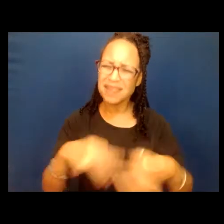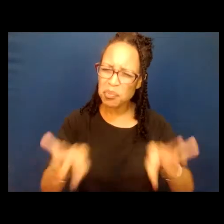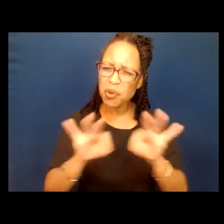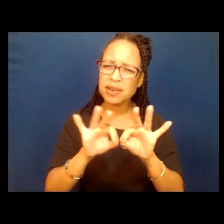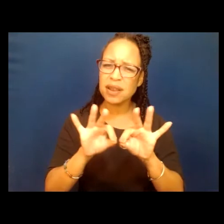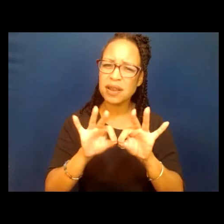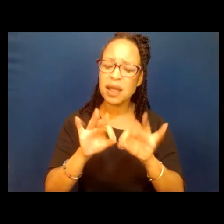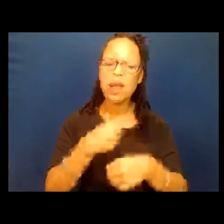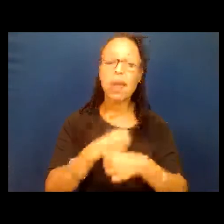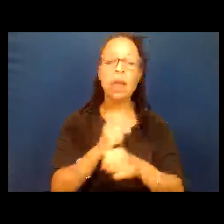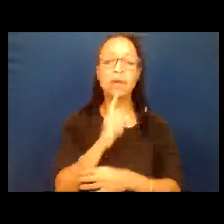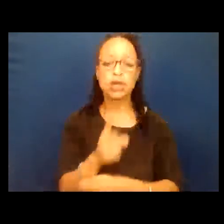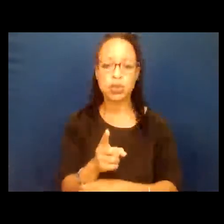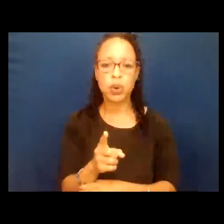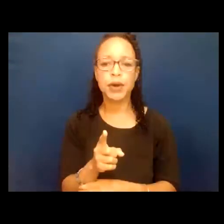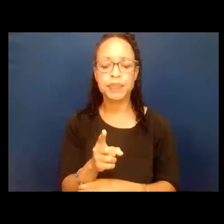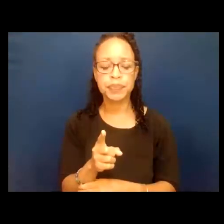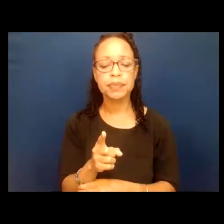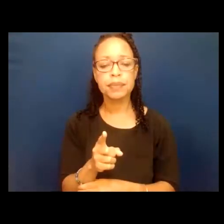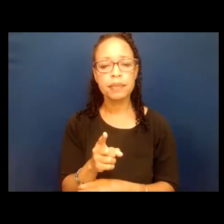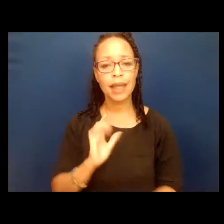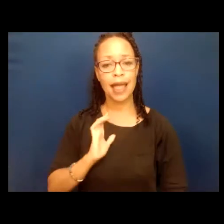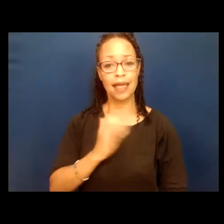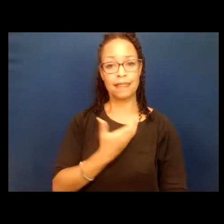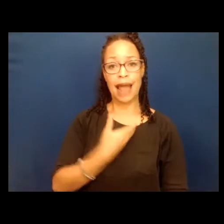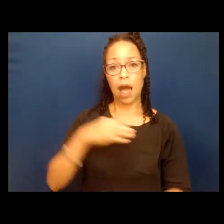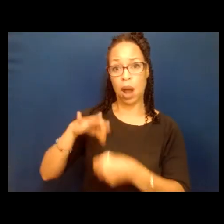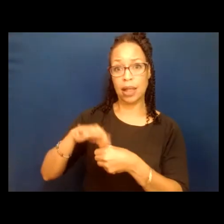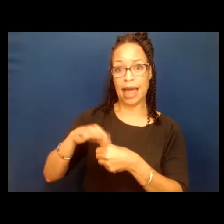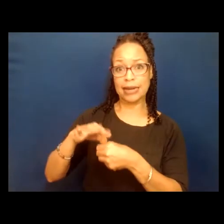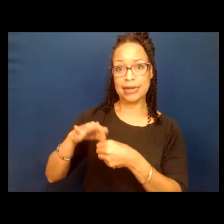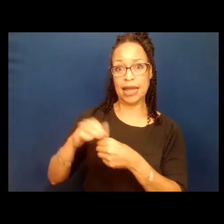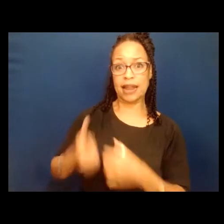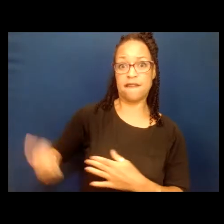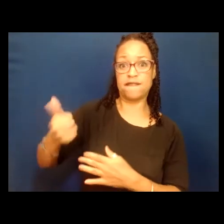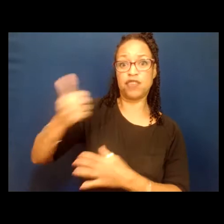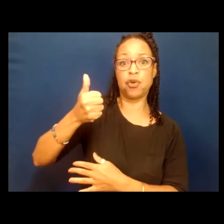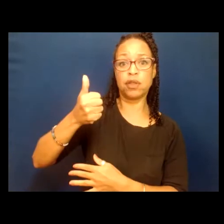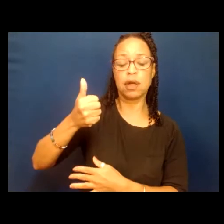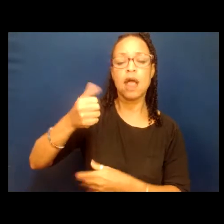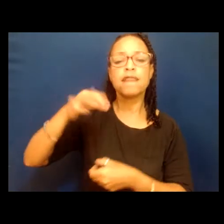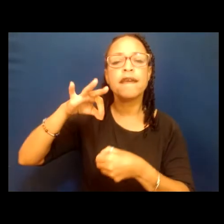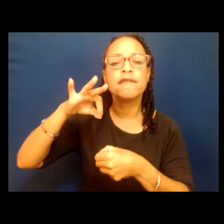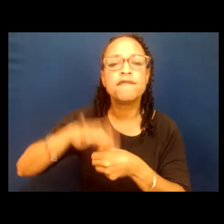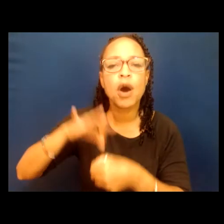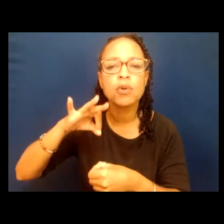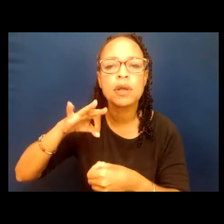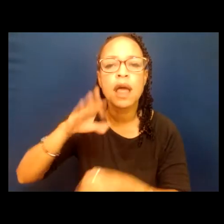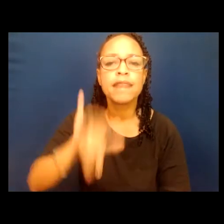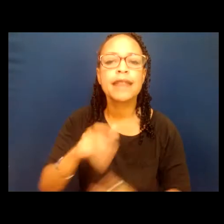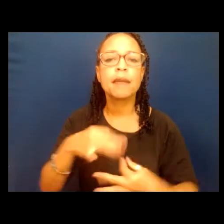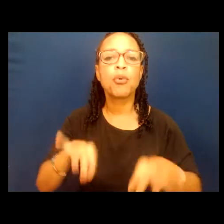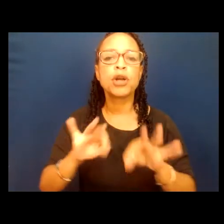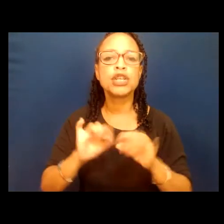nuestros electos voten con las cosas que son importantes para nosotros como latinos.